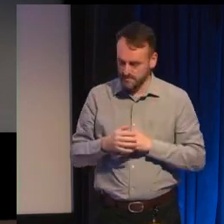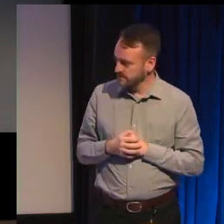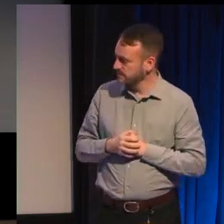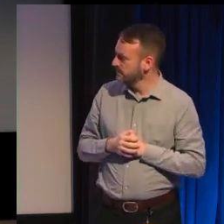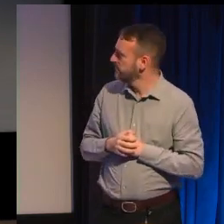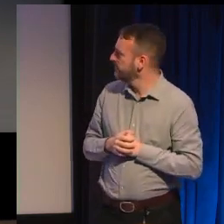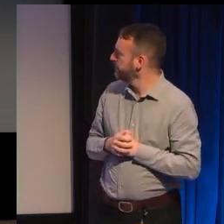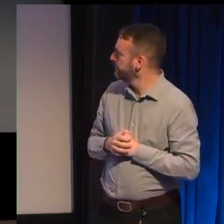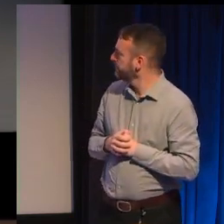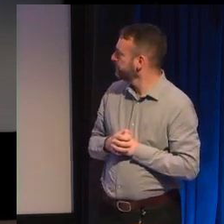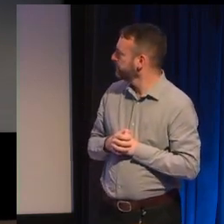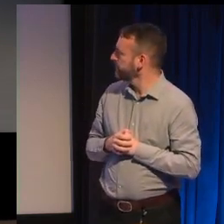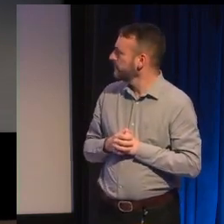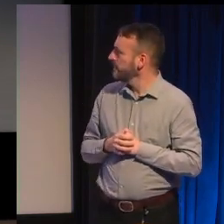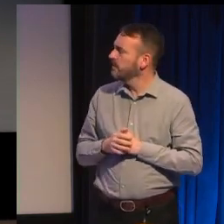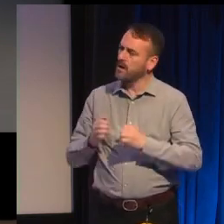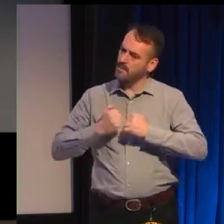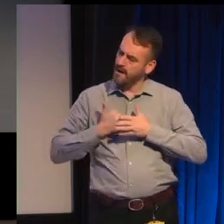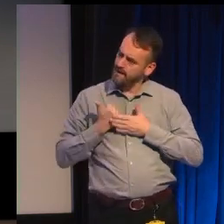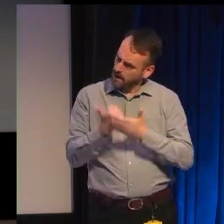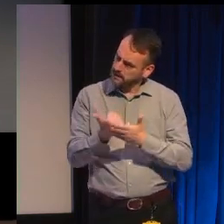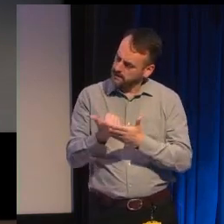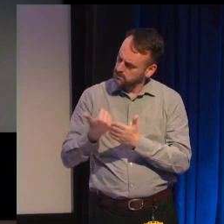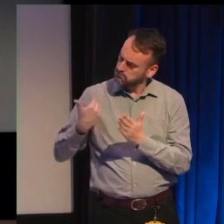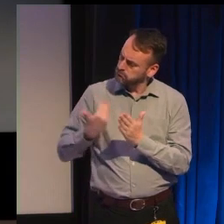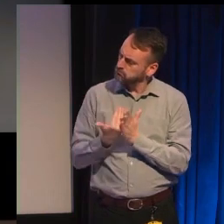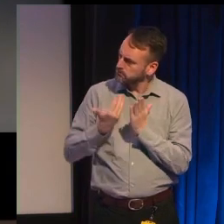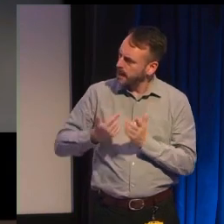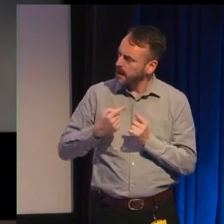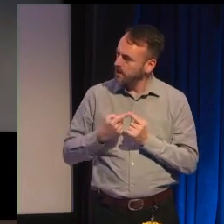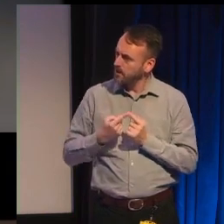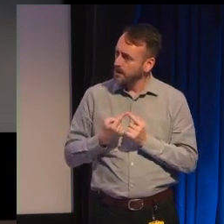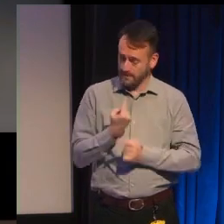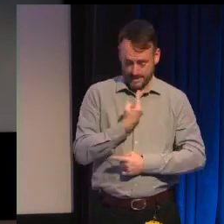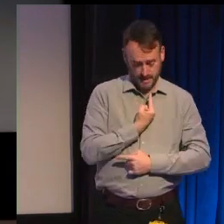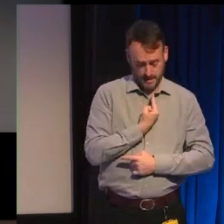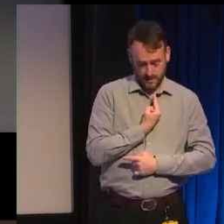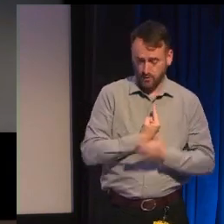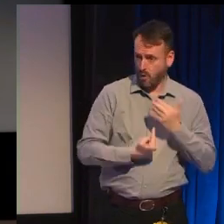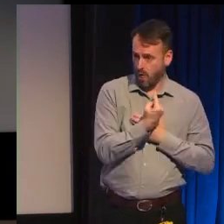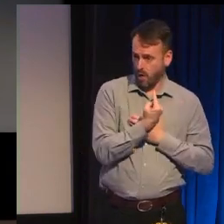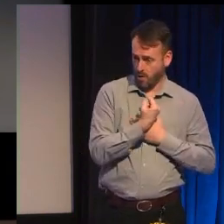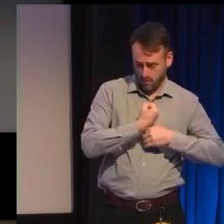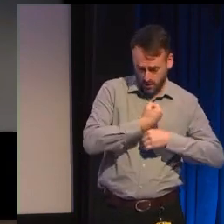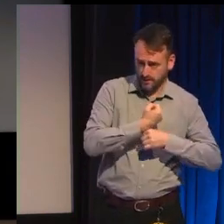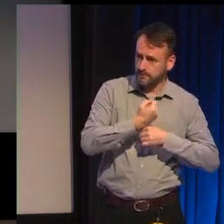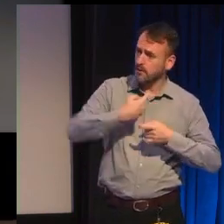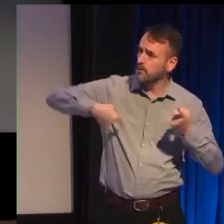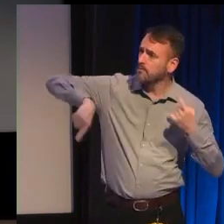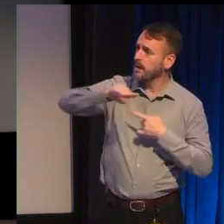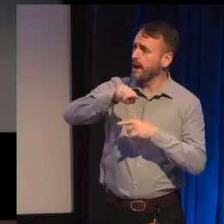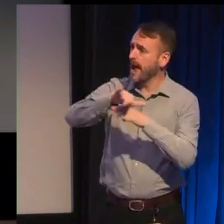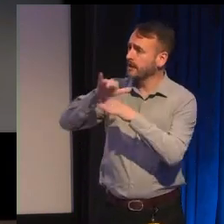so so far my advice has all been about what you can do even as a solo dev to bring those outside perspectives into your process